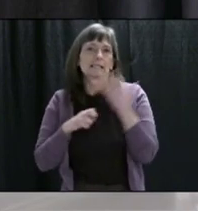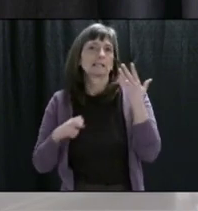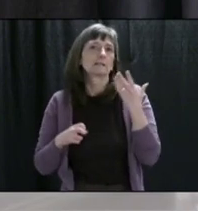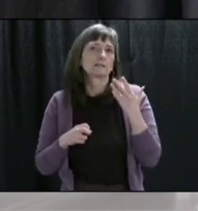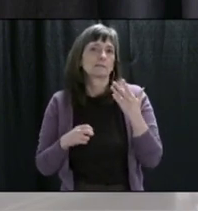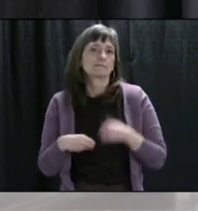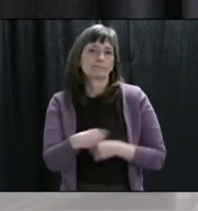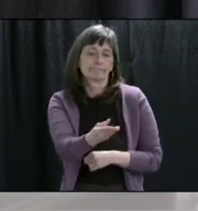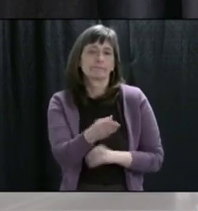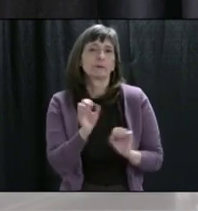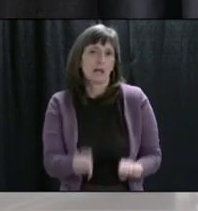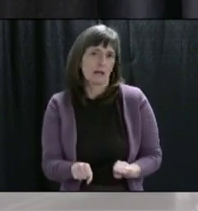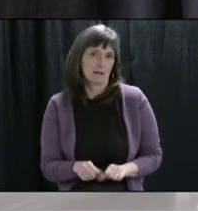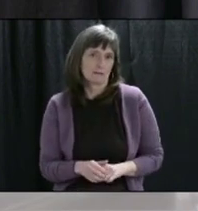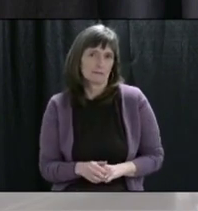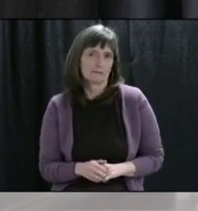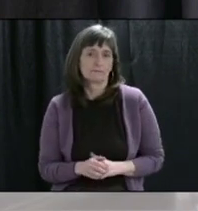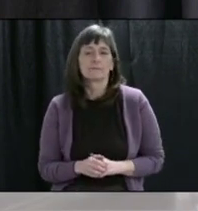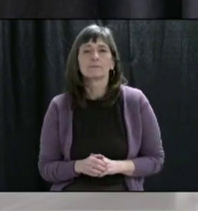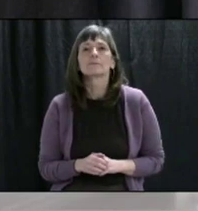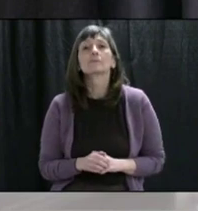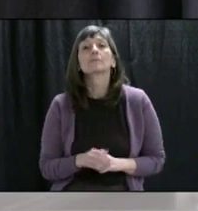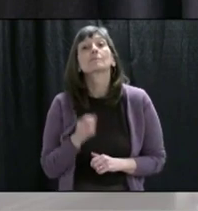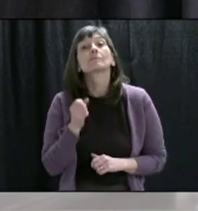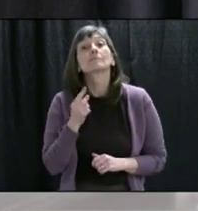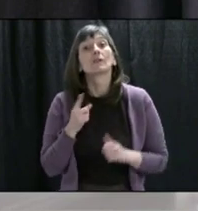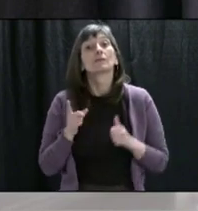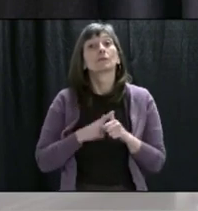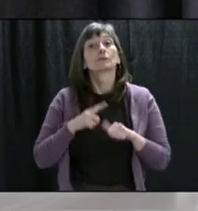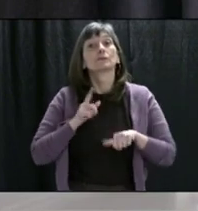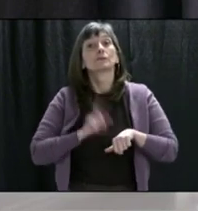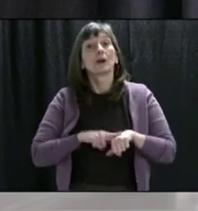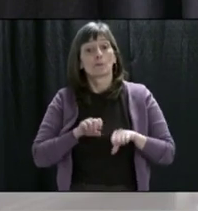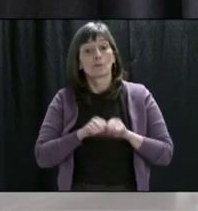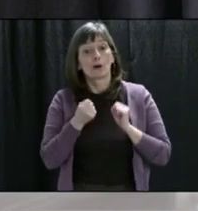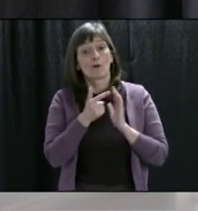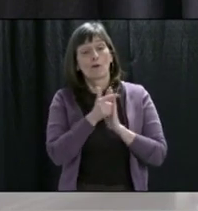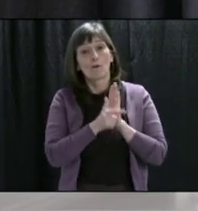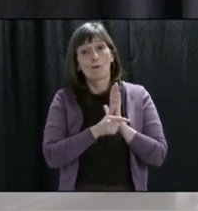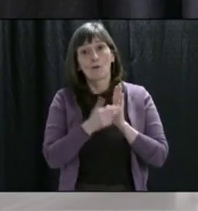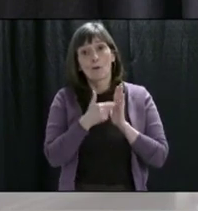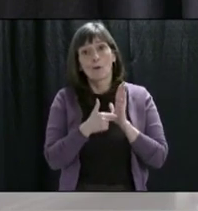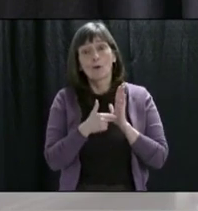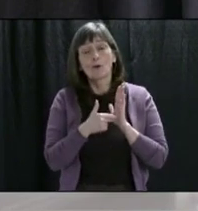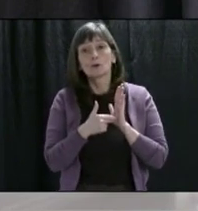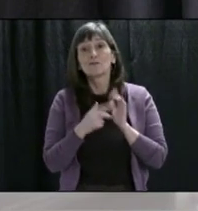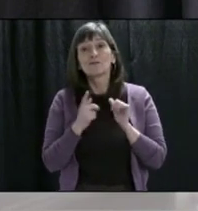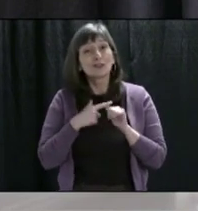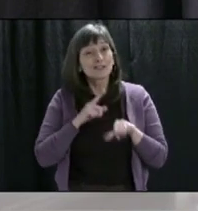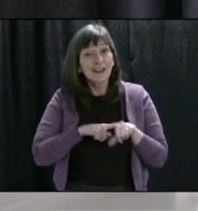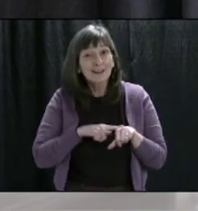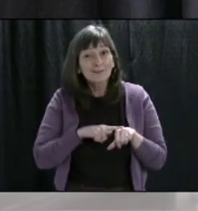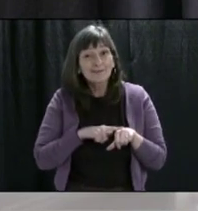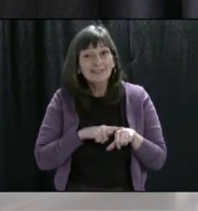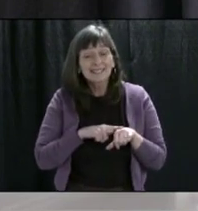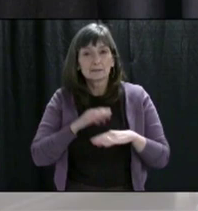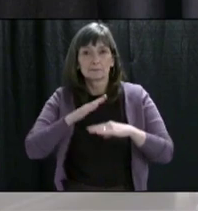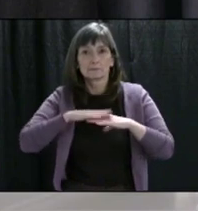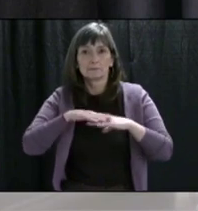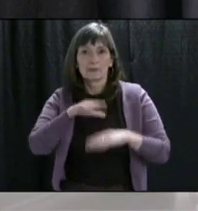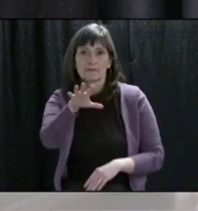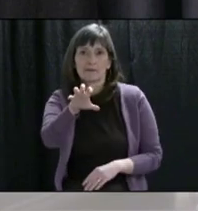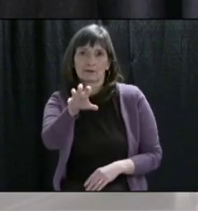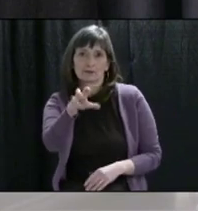And I would remind you that for an individual for the first offence alone, that is $500 as a minimum.